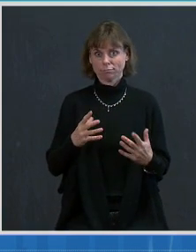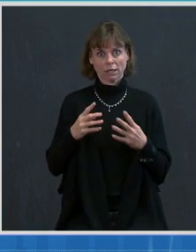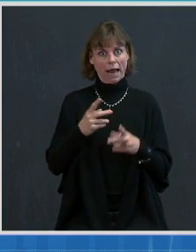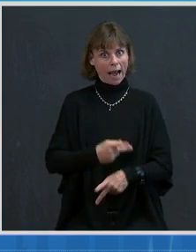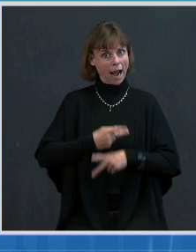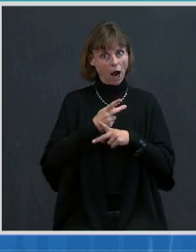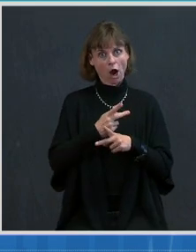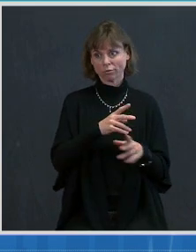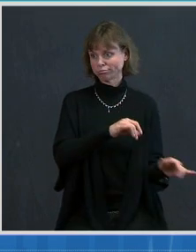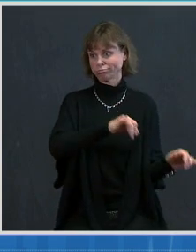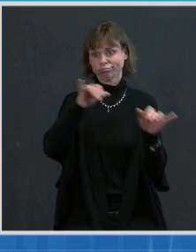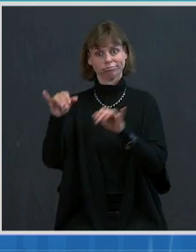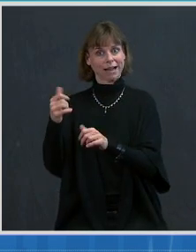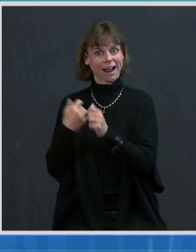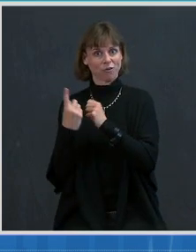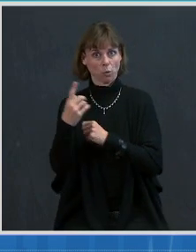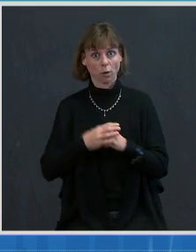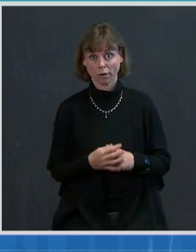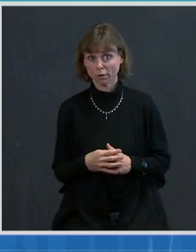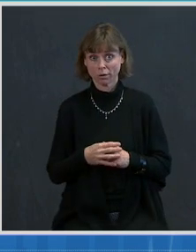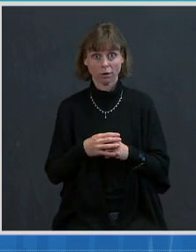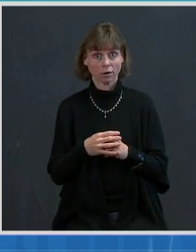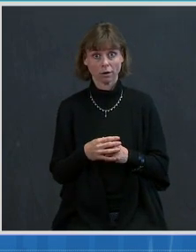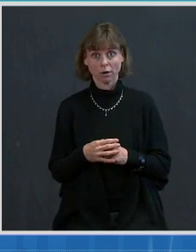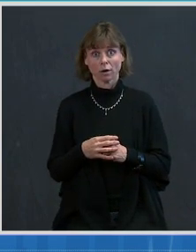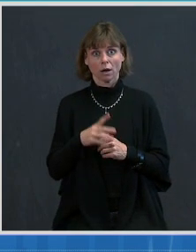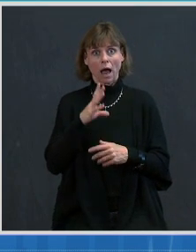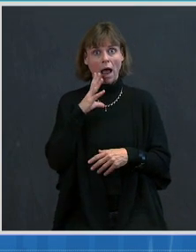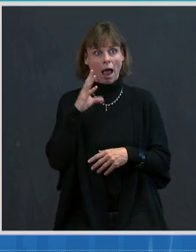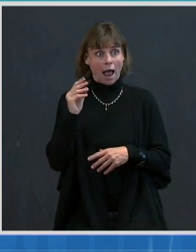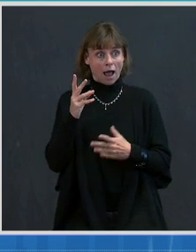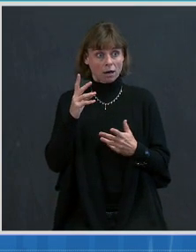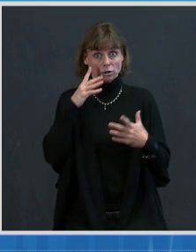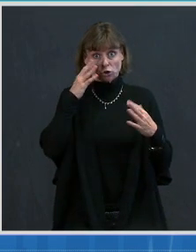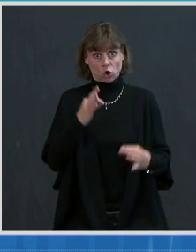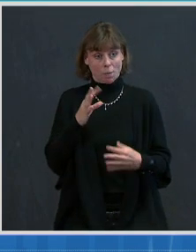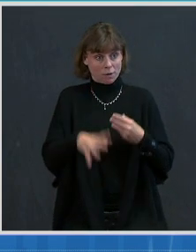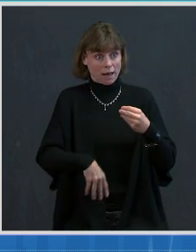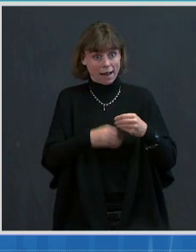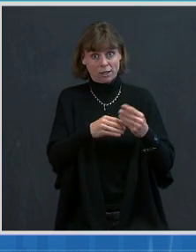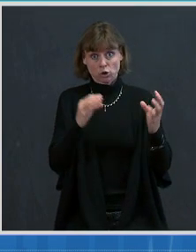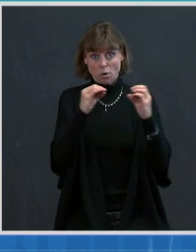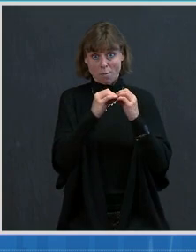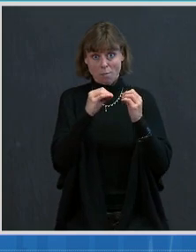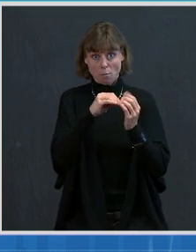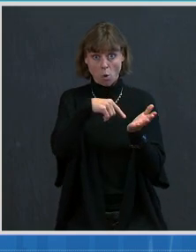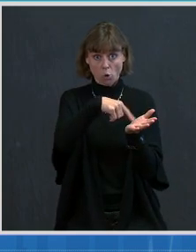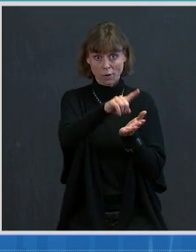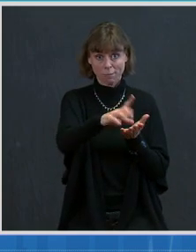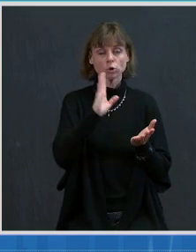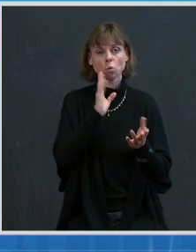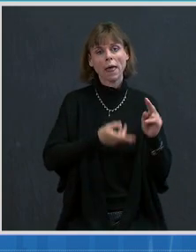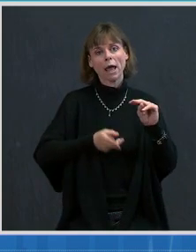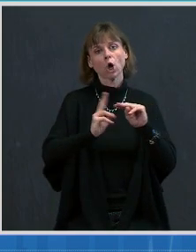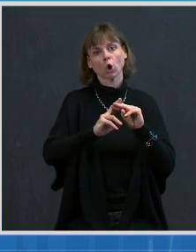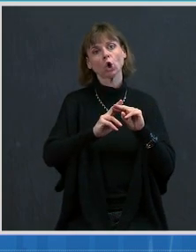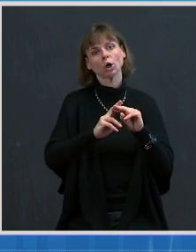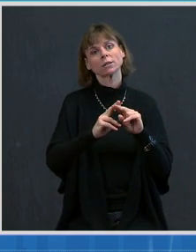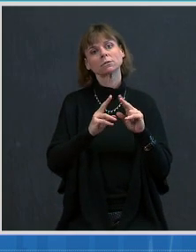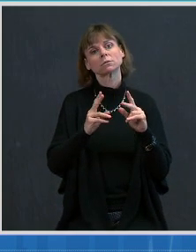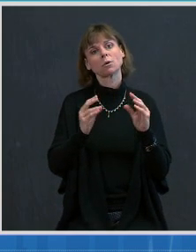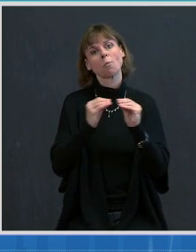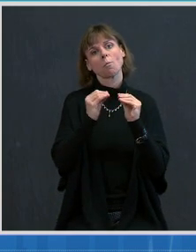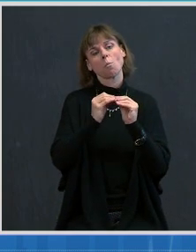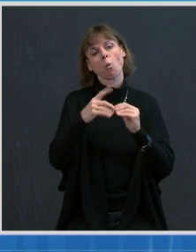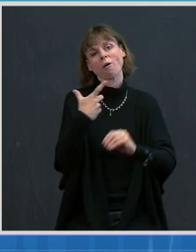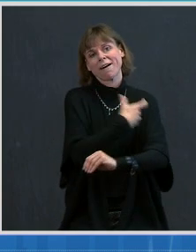determined that an additional level of reimbursement was going to increase vaccination rates, particularly in hard-to